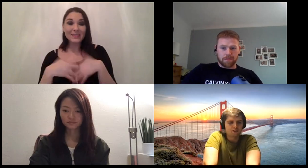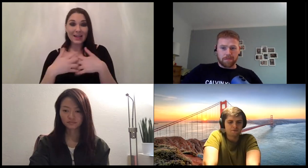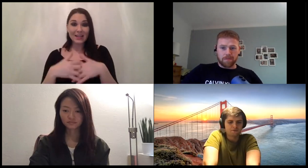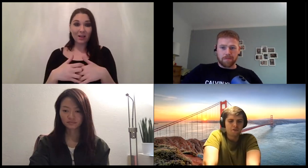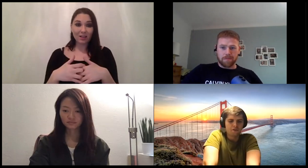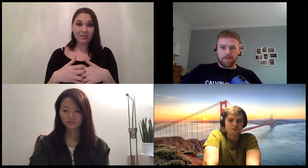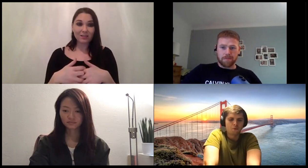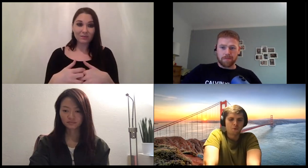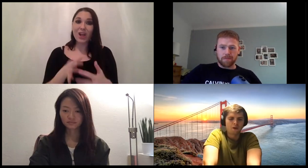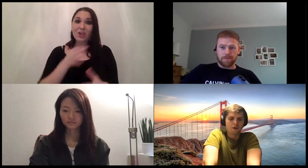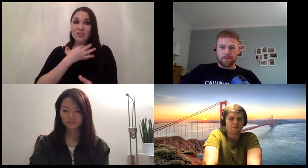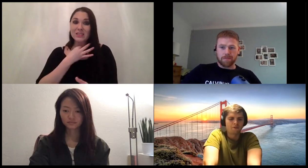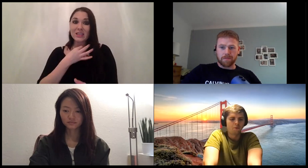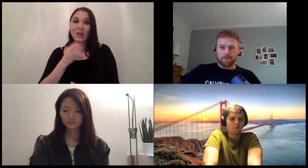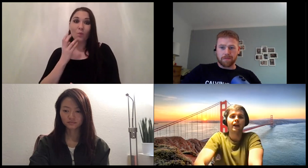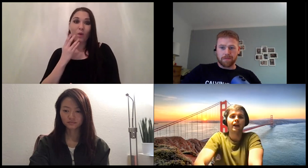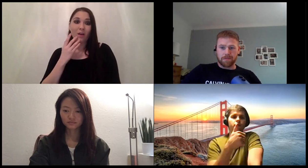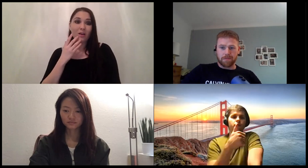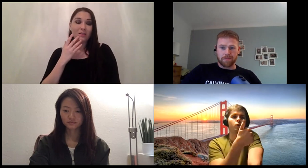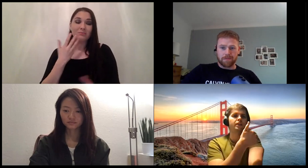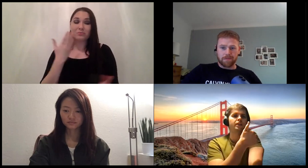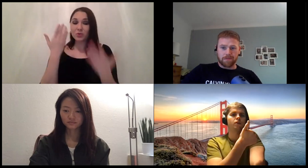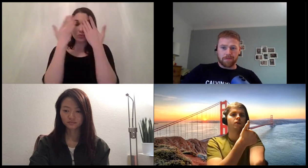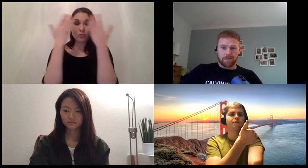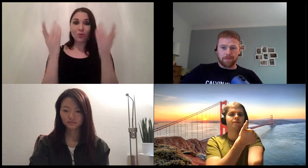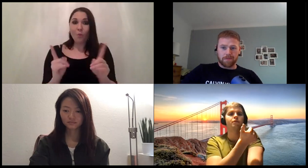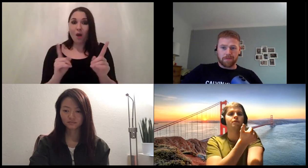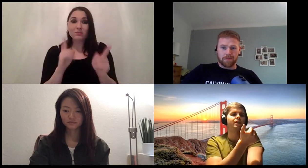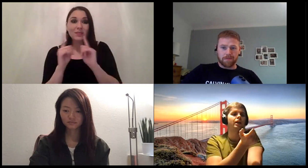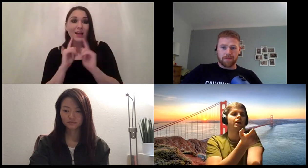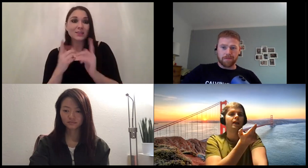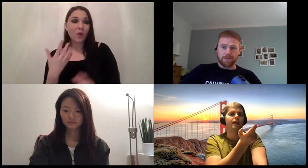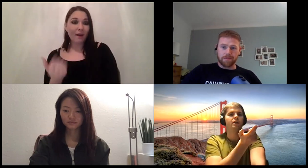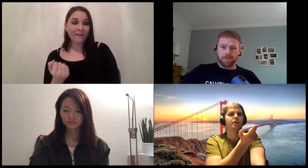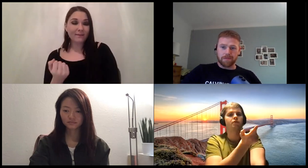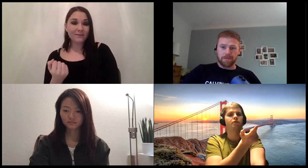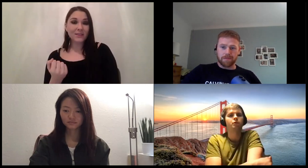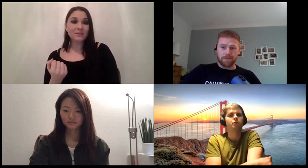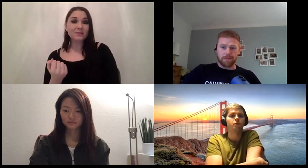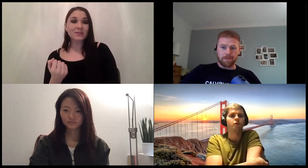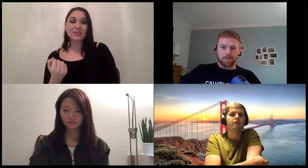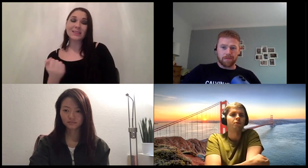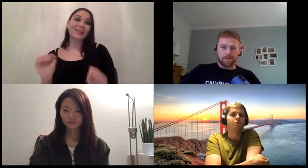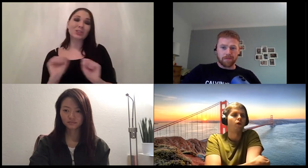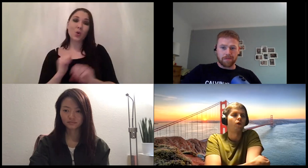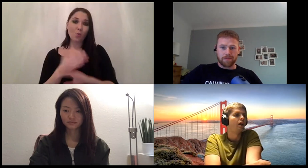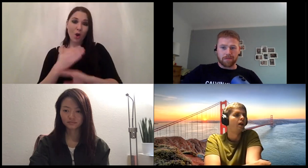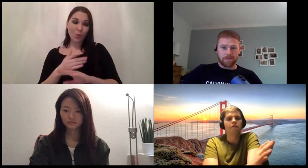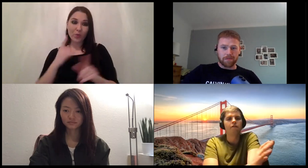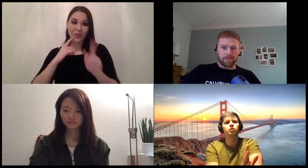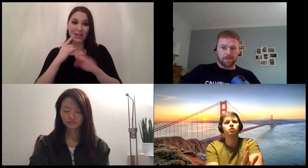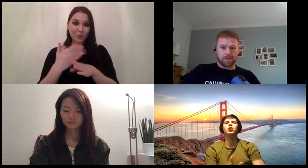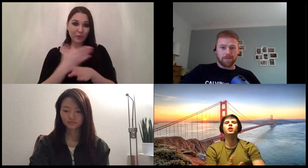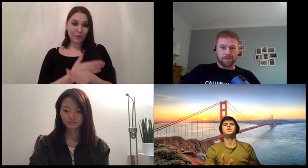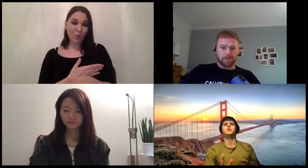very risky when you have when you a don't know what data you have and if you have data and b if you haven't worked with the data before if you